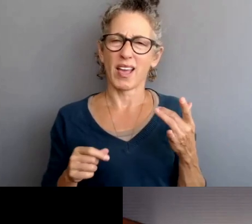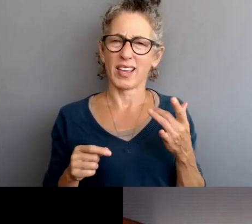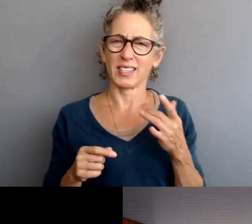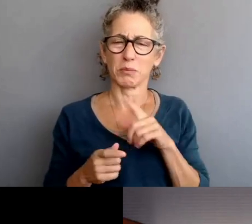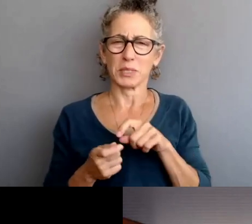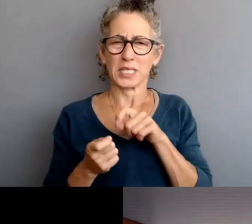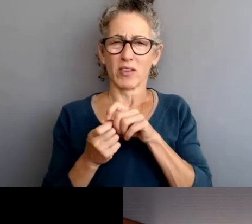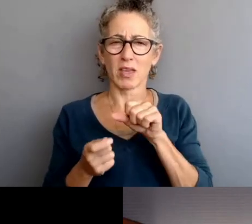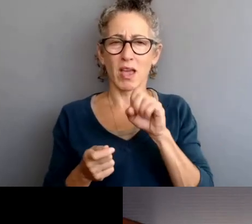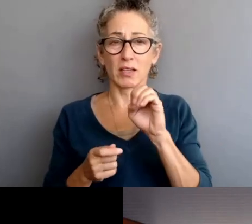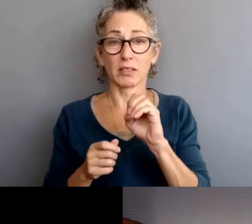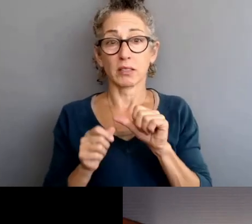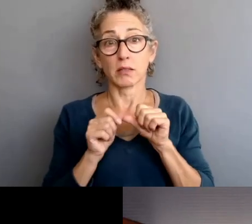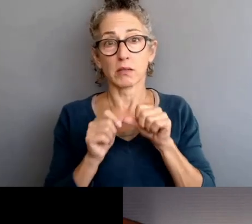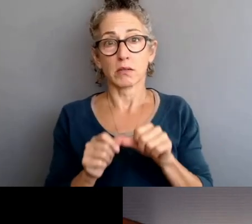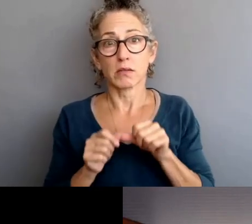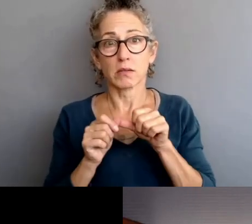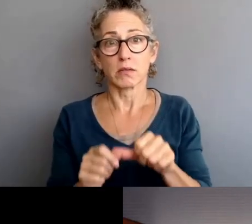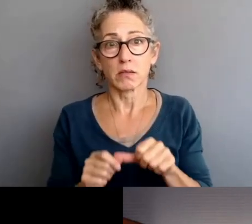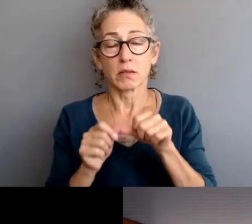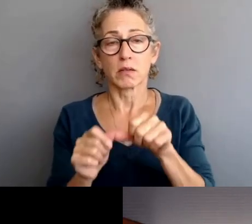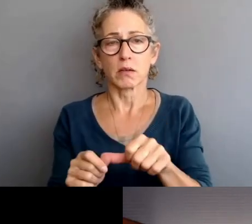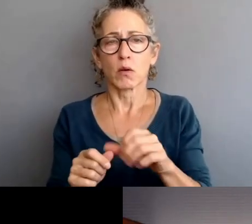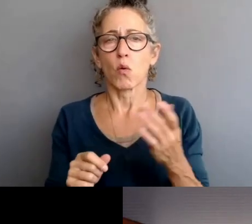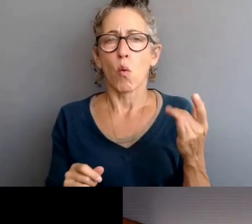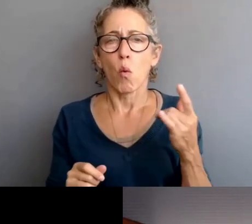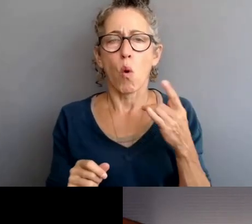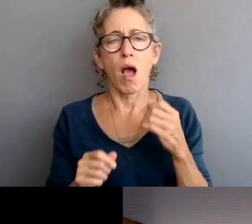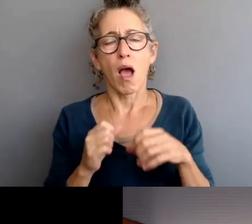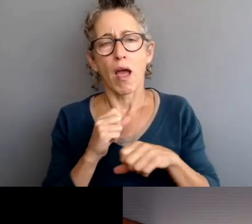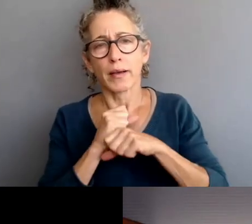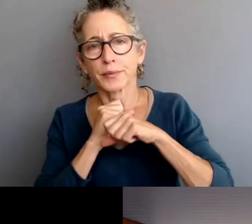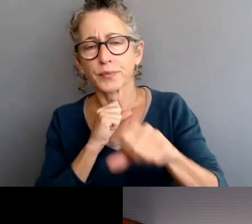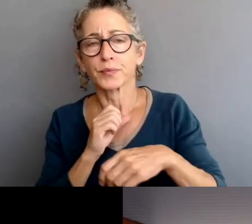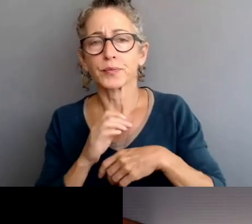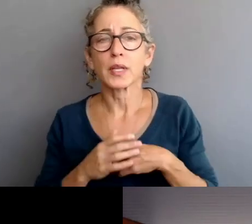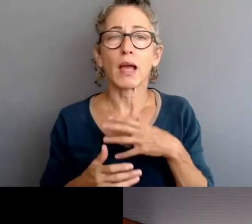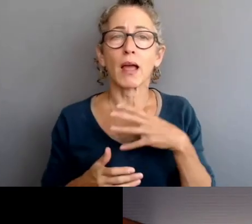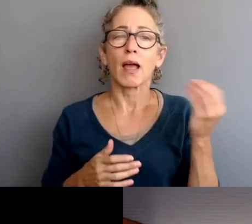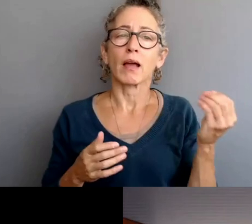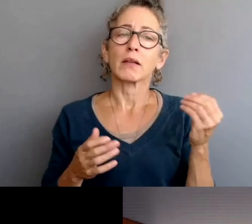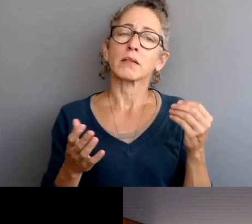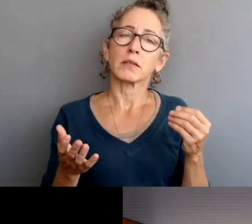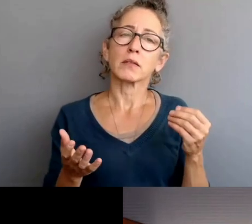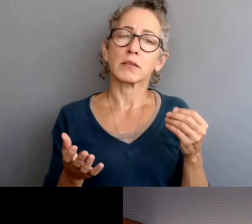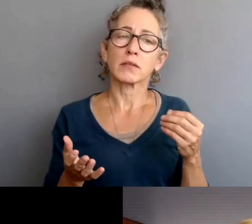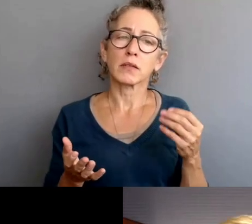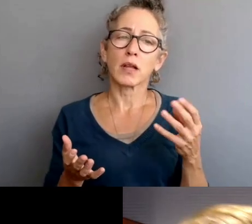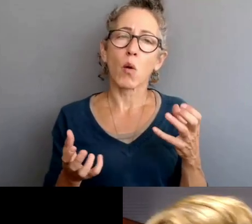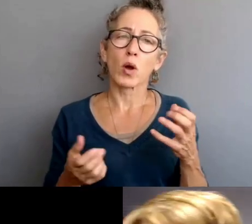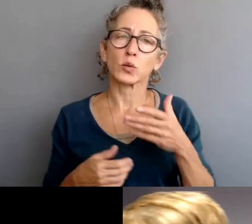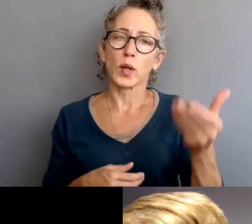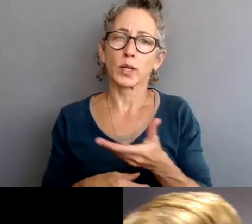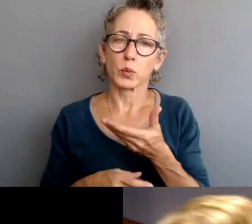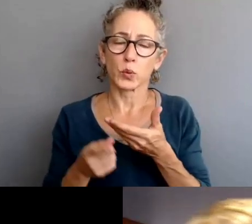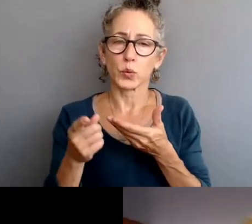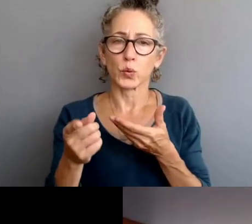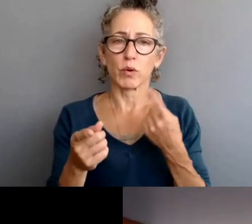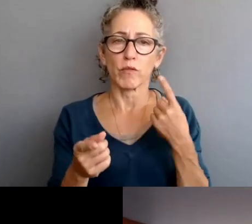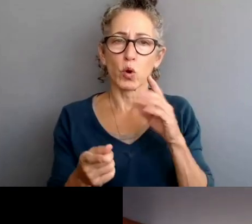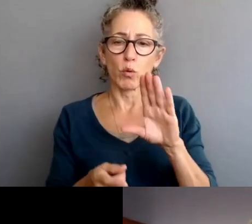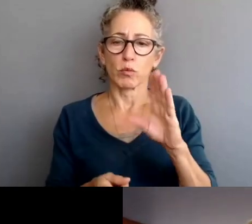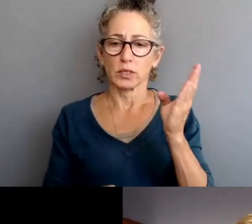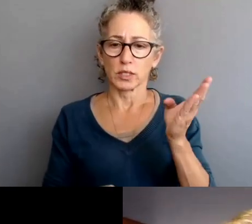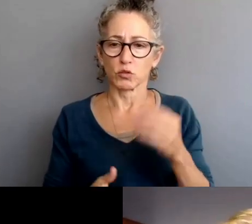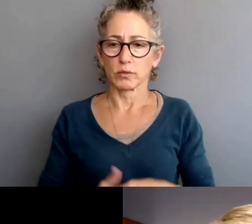How long should it take? There may be some additional questions for you after your responses and presentation, but I'd now like to welcome you, Chief, for your presentation.